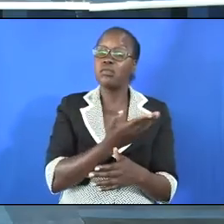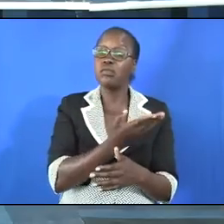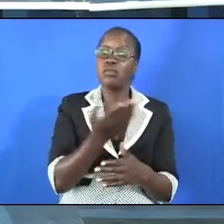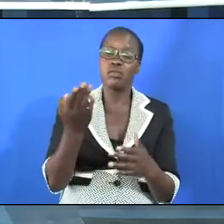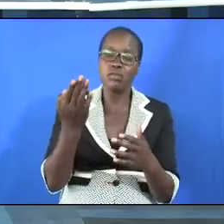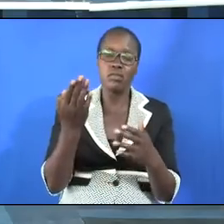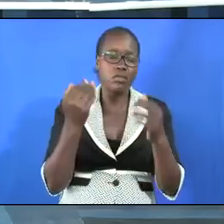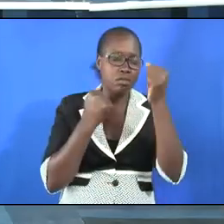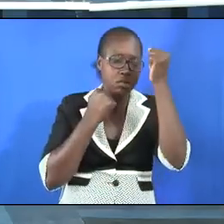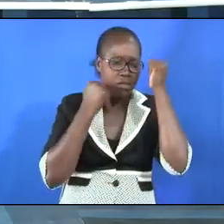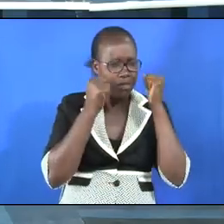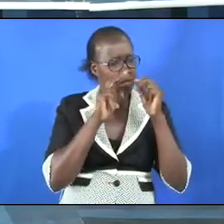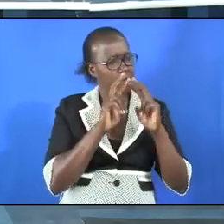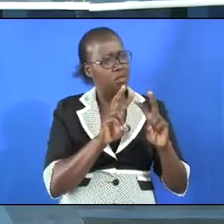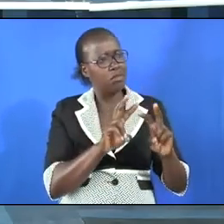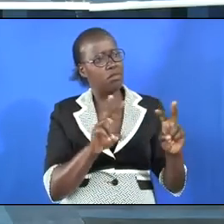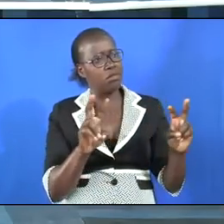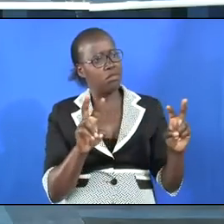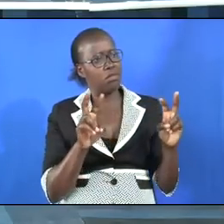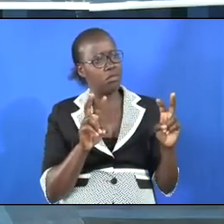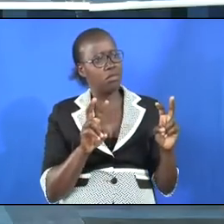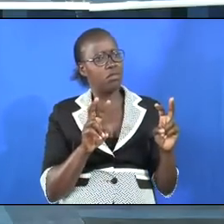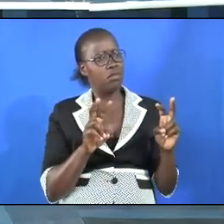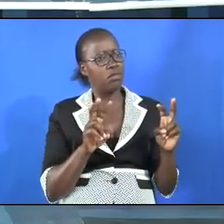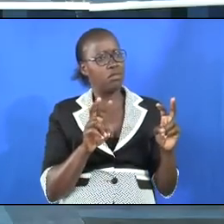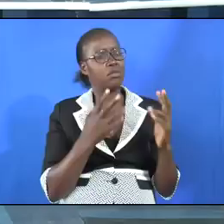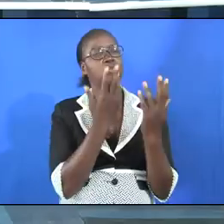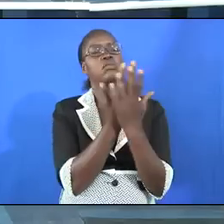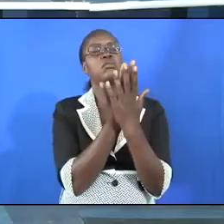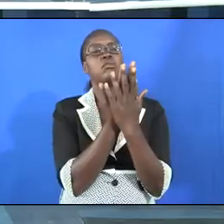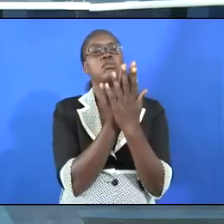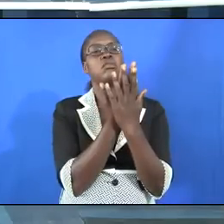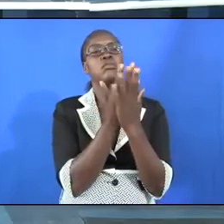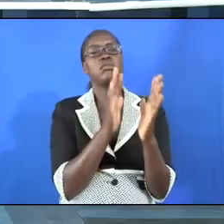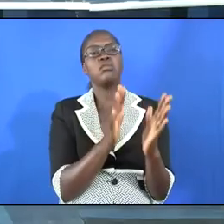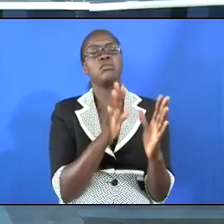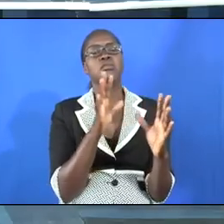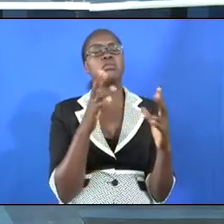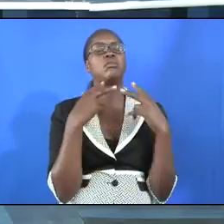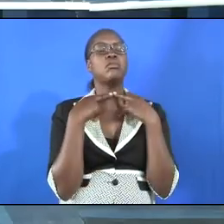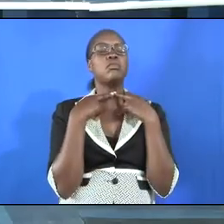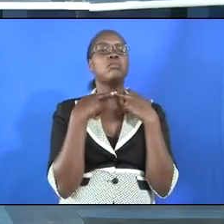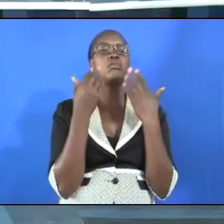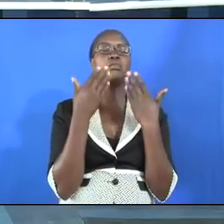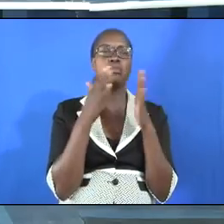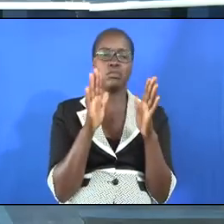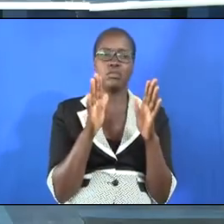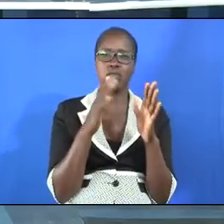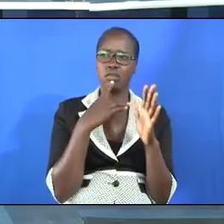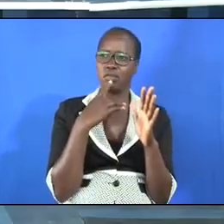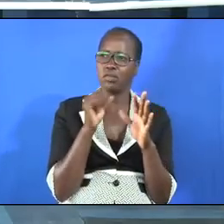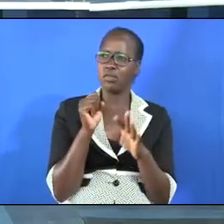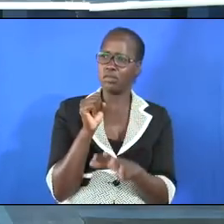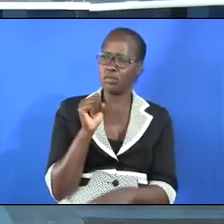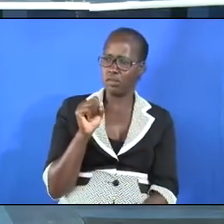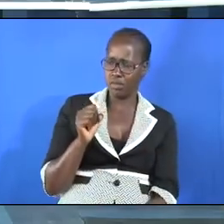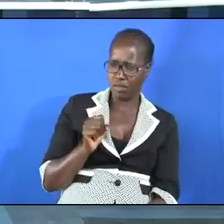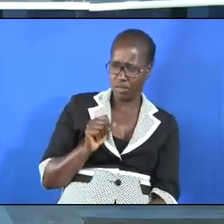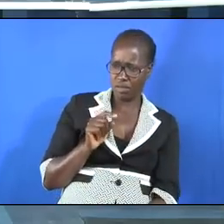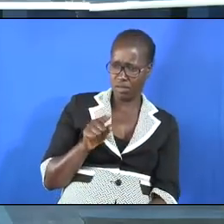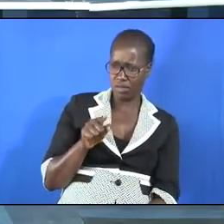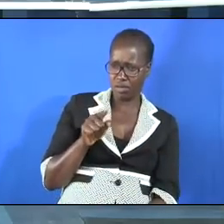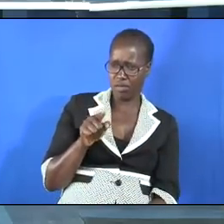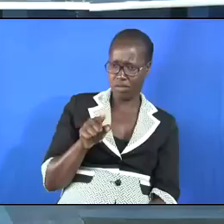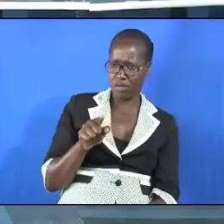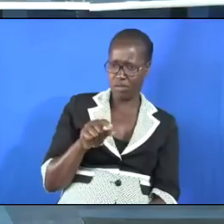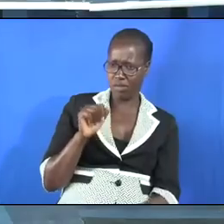he looked at the many of the war prisoners they had captured and saw this girl and thought that she